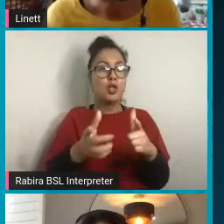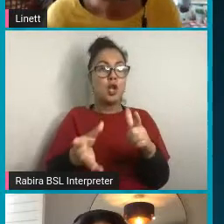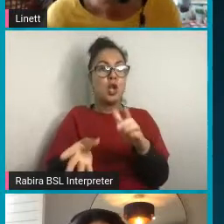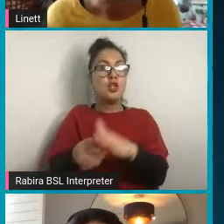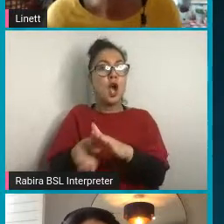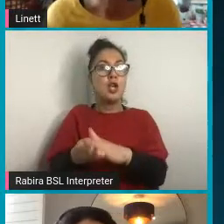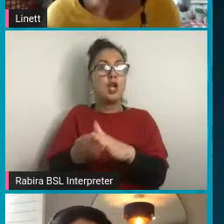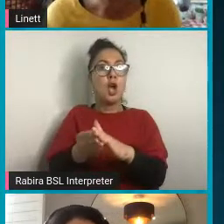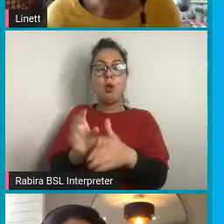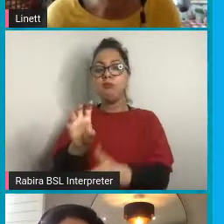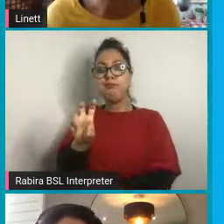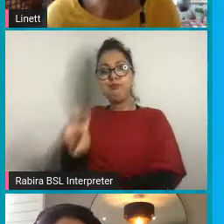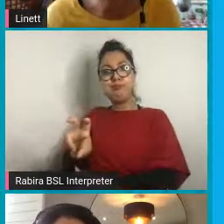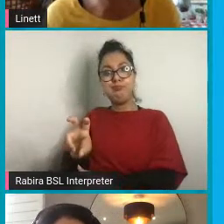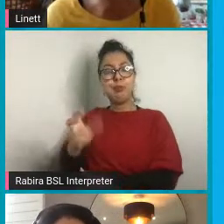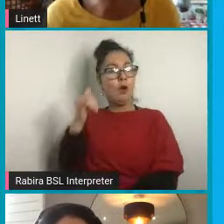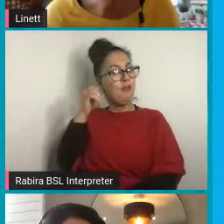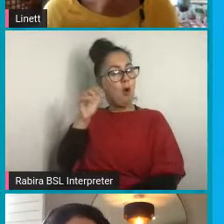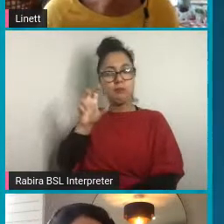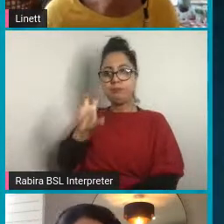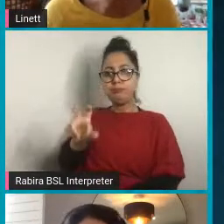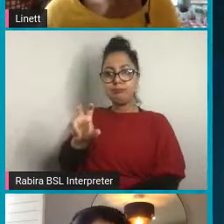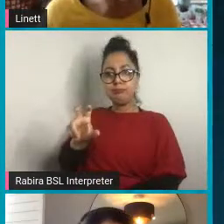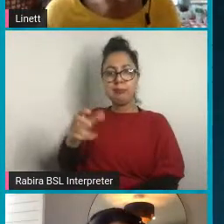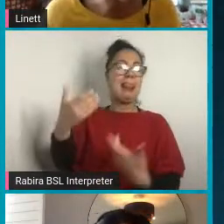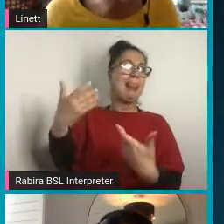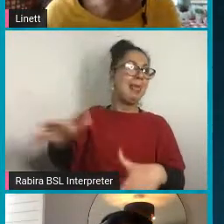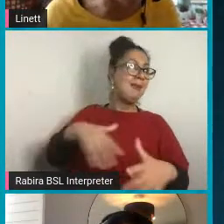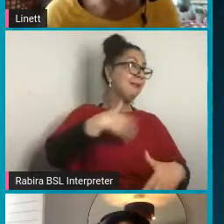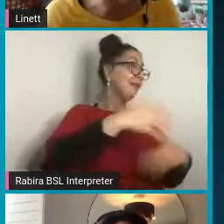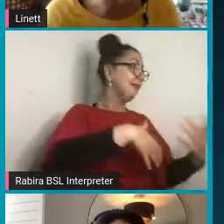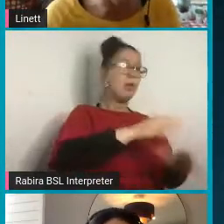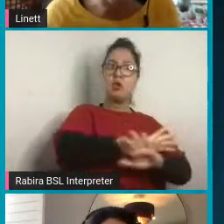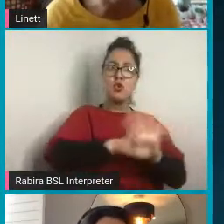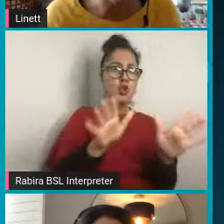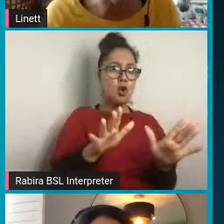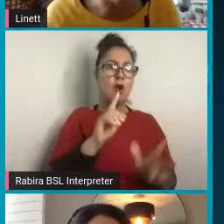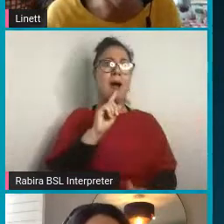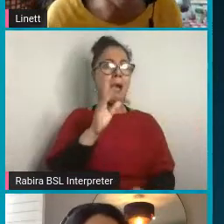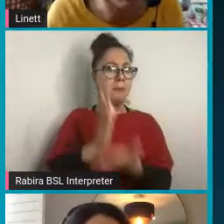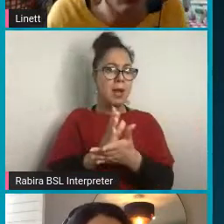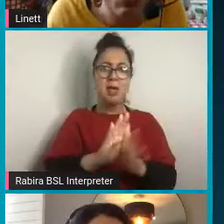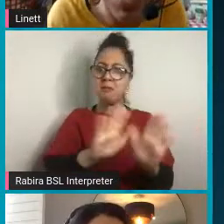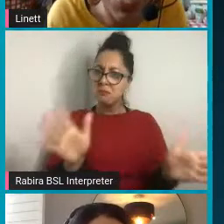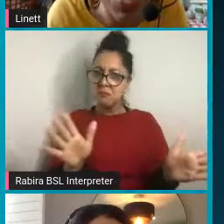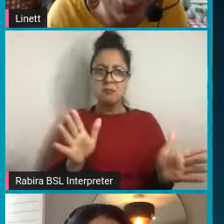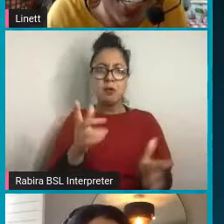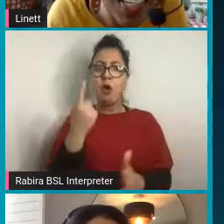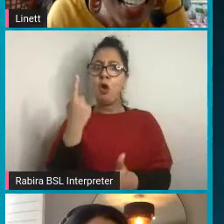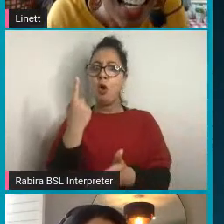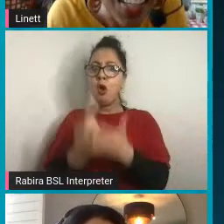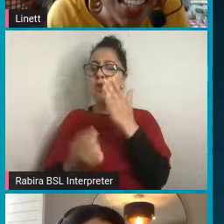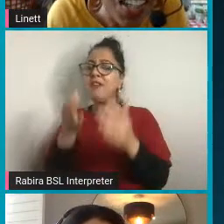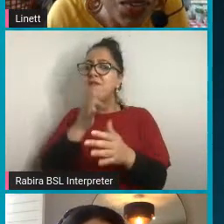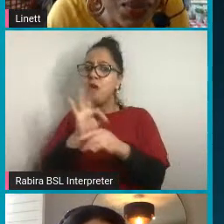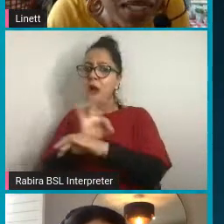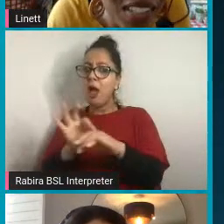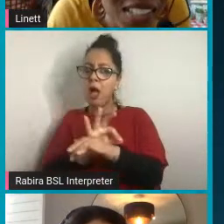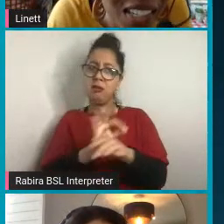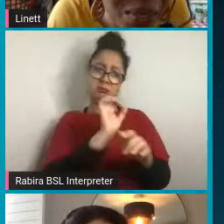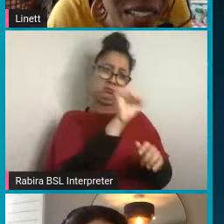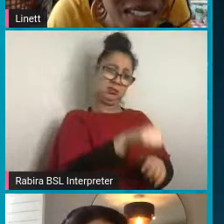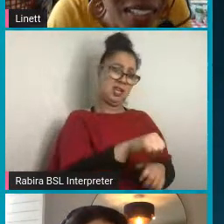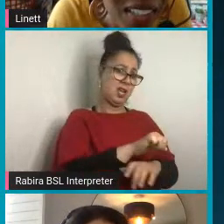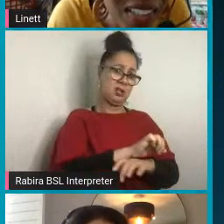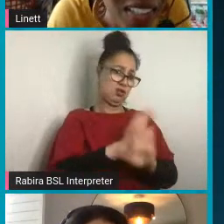I like that one. Absolutely. We don't always think about that. Is it really necessary to charge that? And another